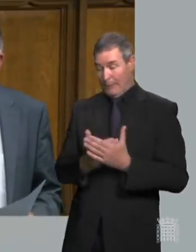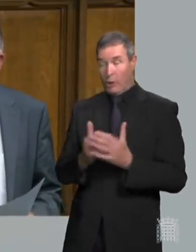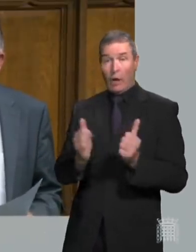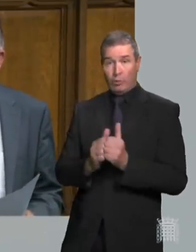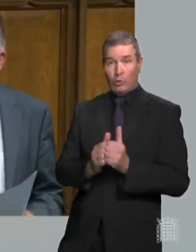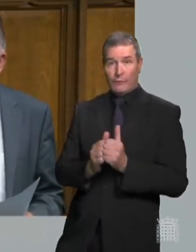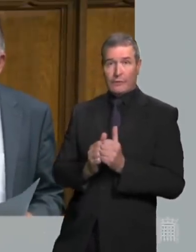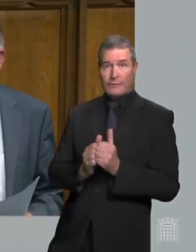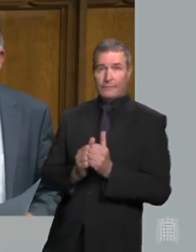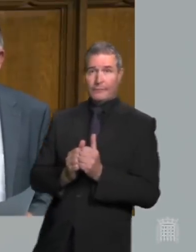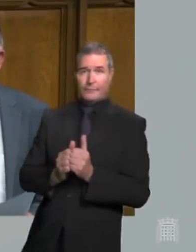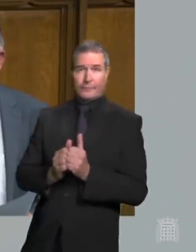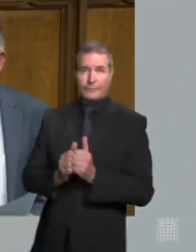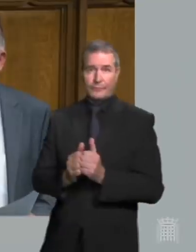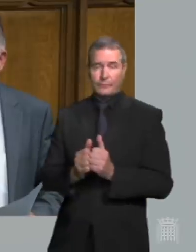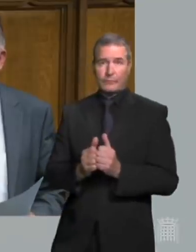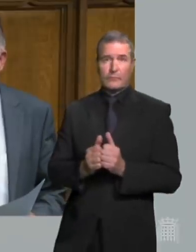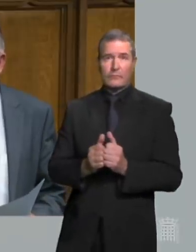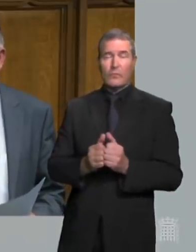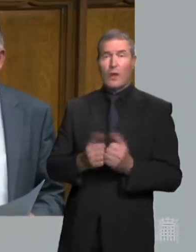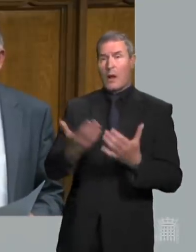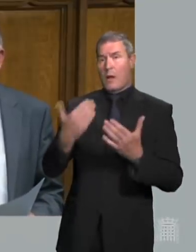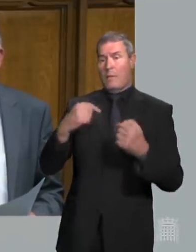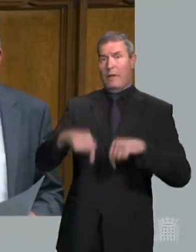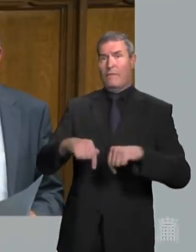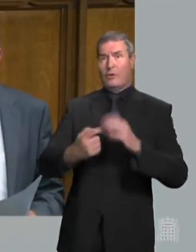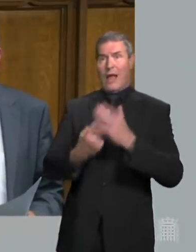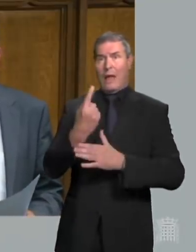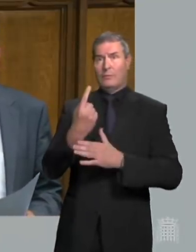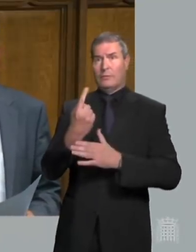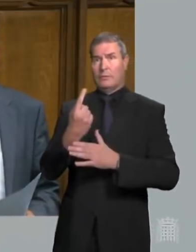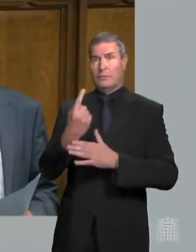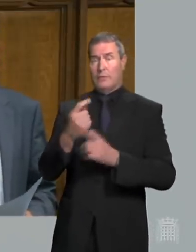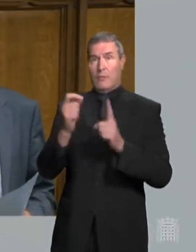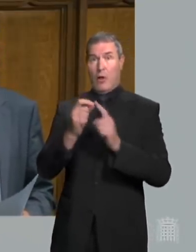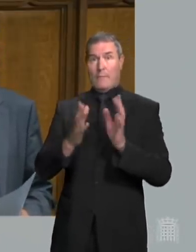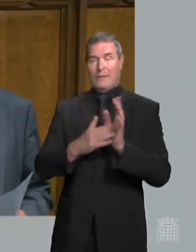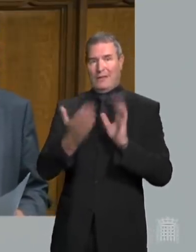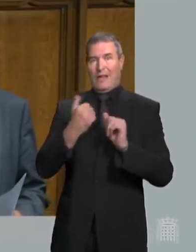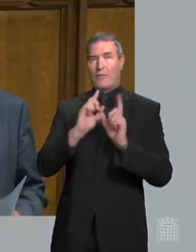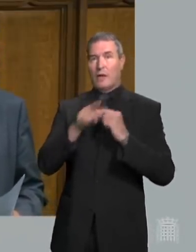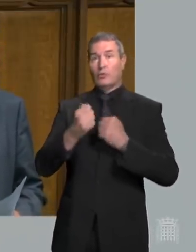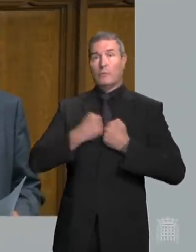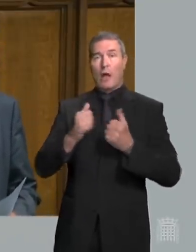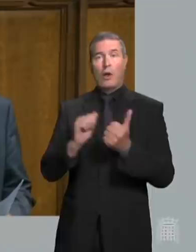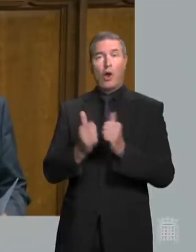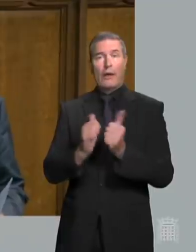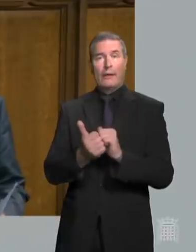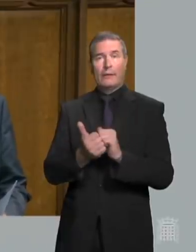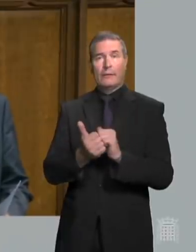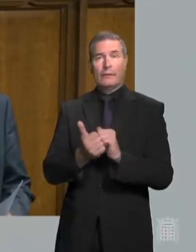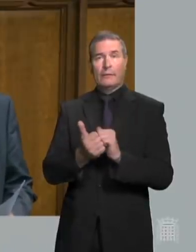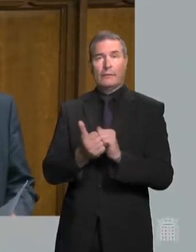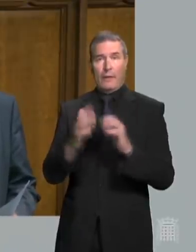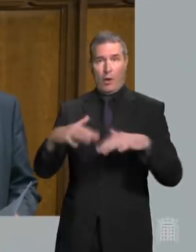and argued before the Prime Minister gave the answer to my colleague in the House of